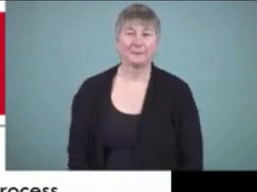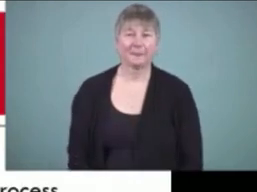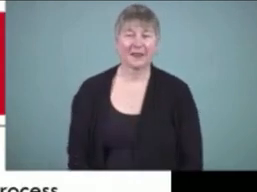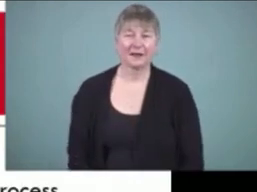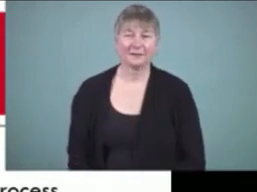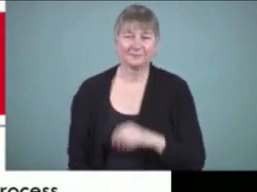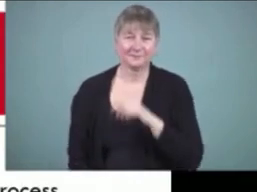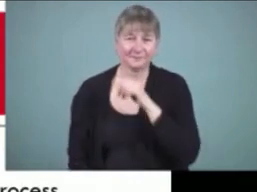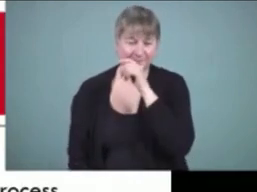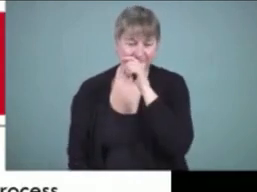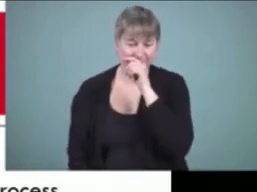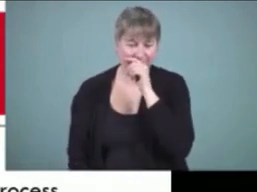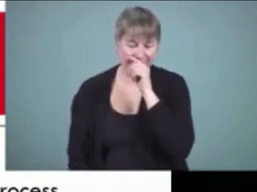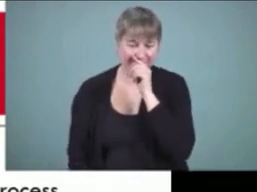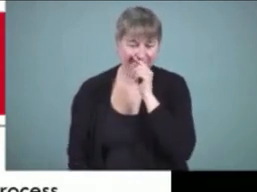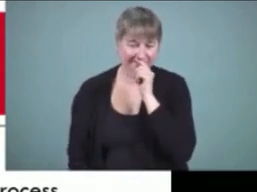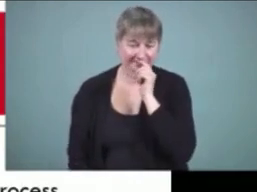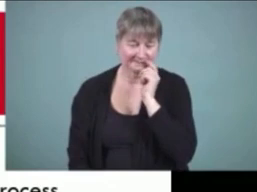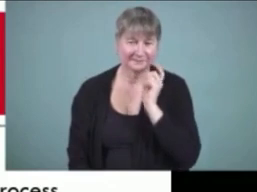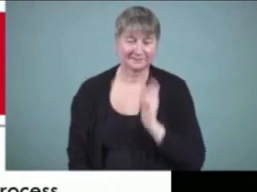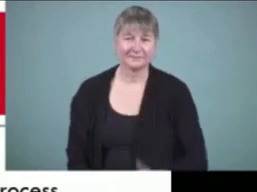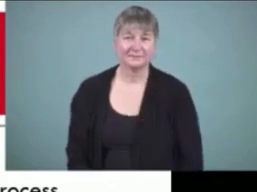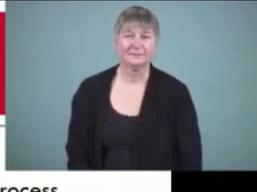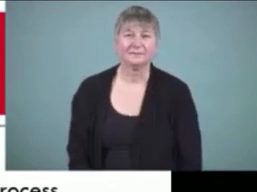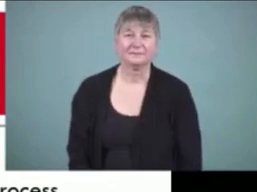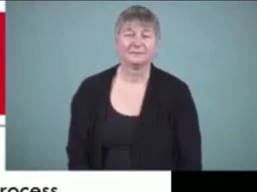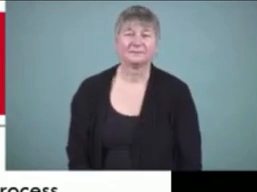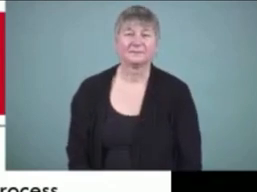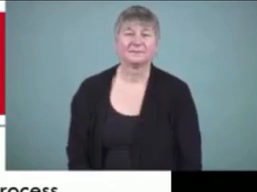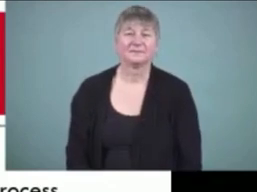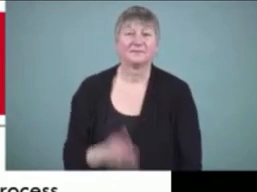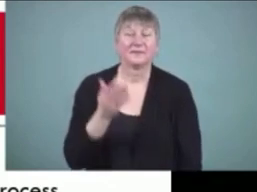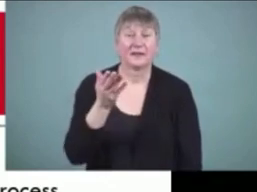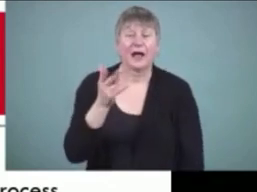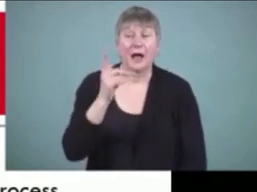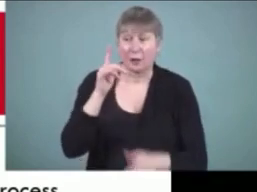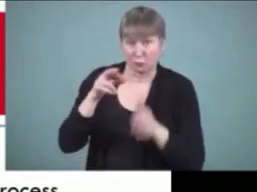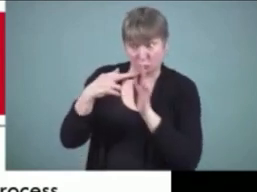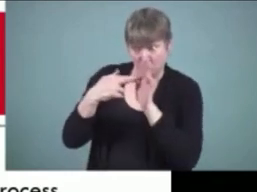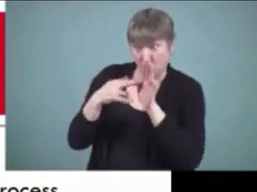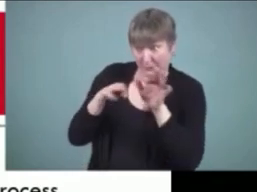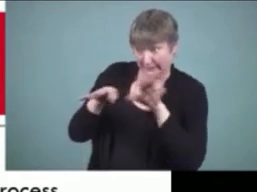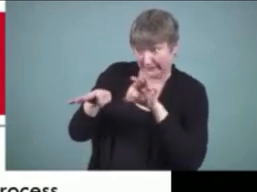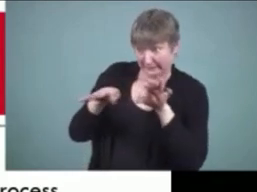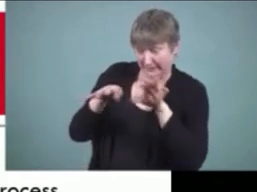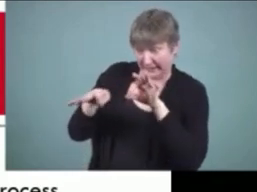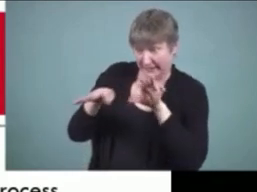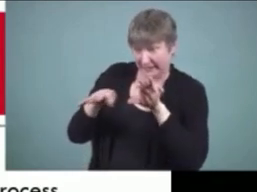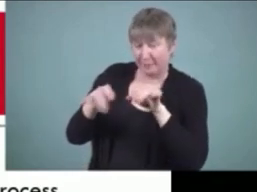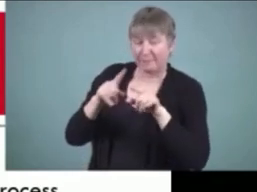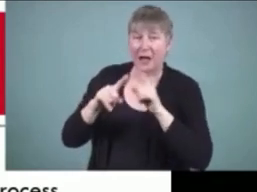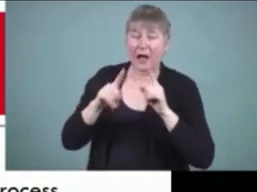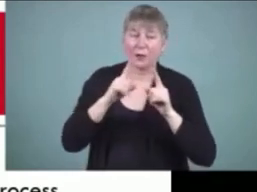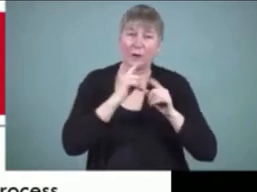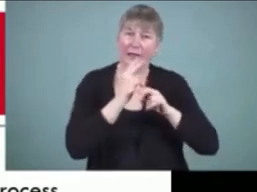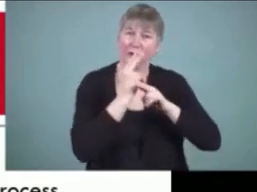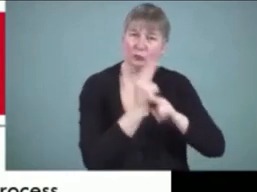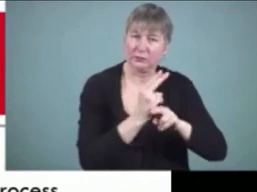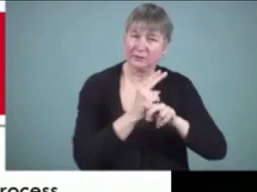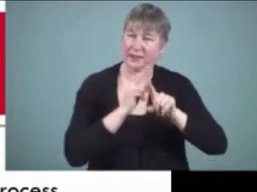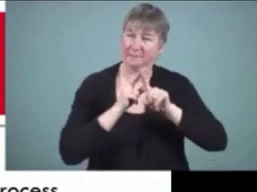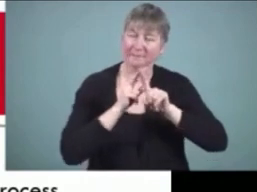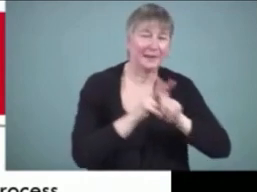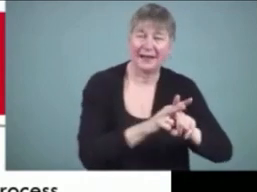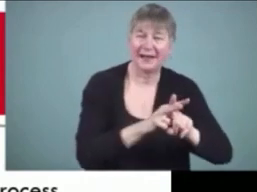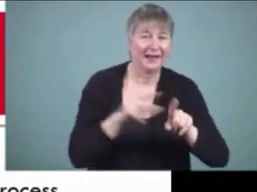um as markman and dietrich say uh you can describe the rules but that's not the same thing as applying the rules in in